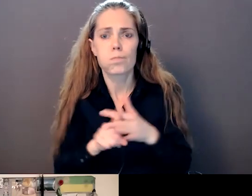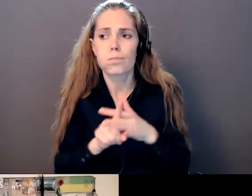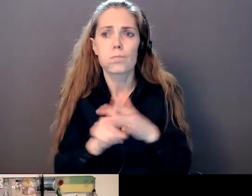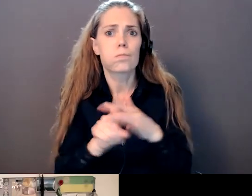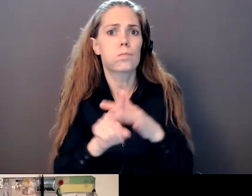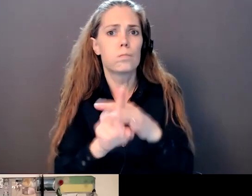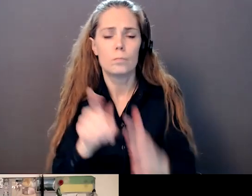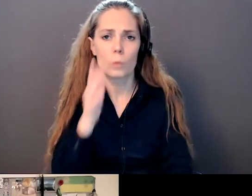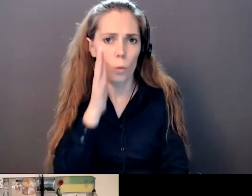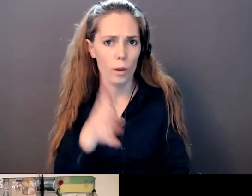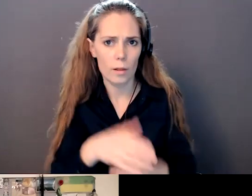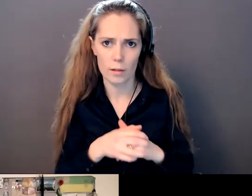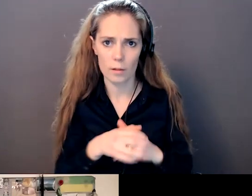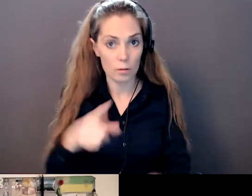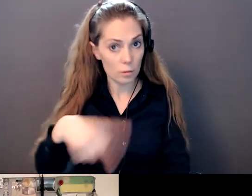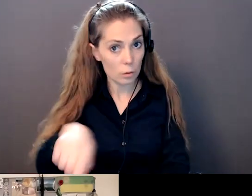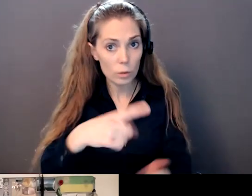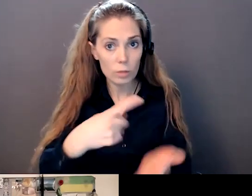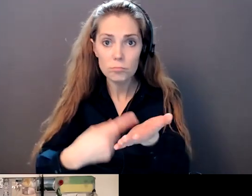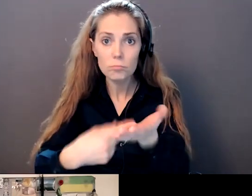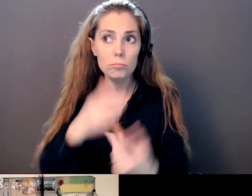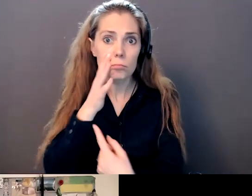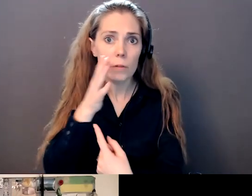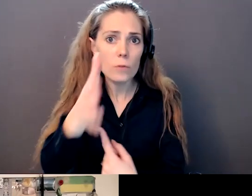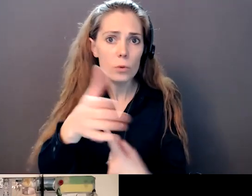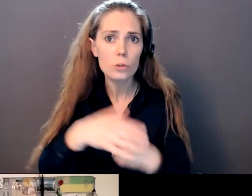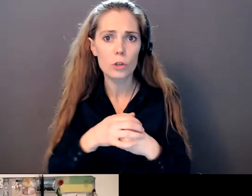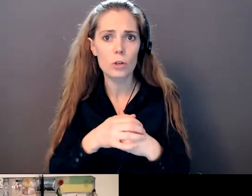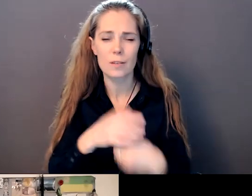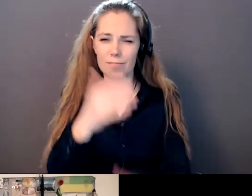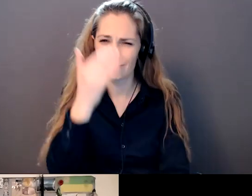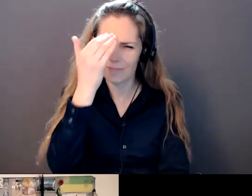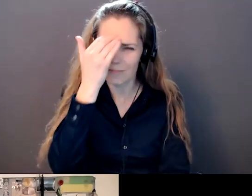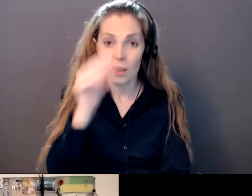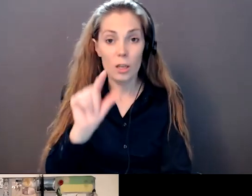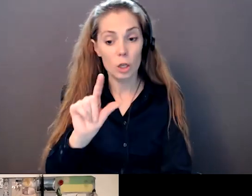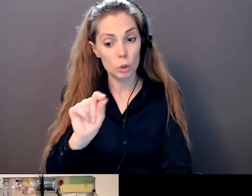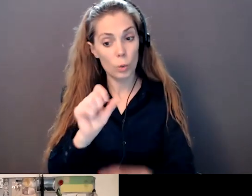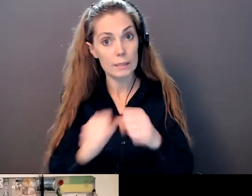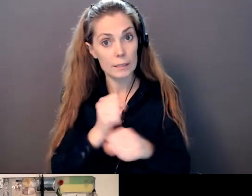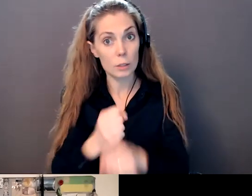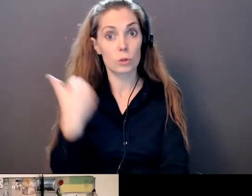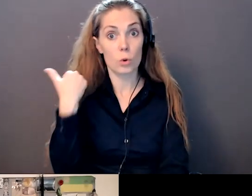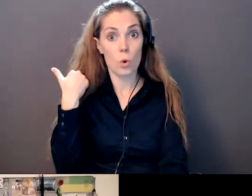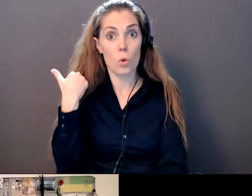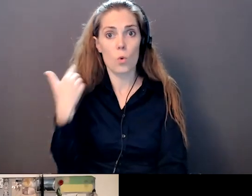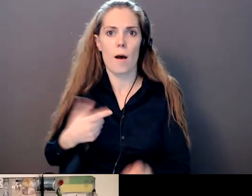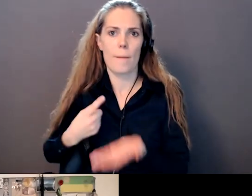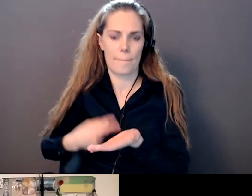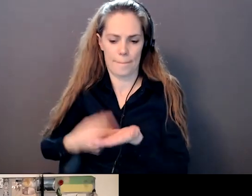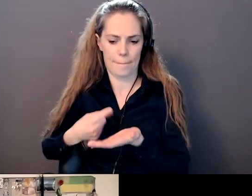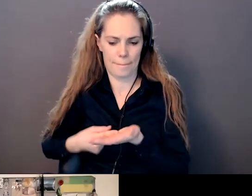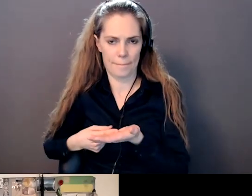because many of the conversations that I have today, I've had 20 years ago, and we haven't progressed from them. You know, we haven't moved forward from them.